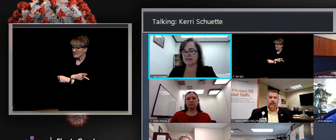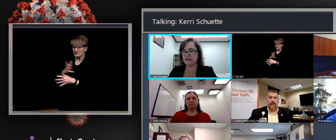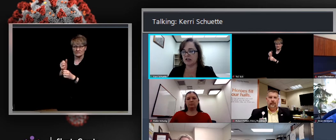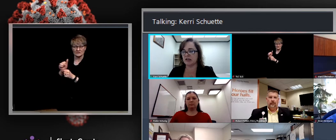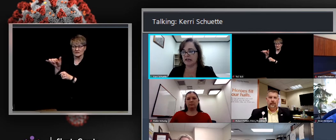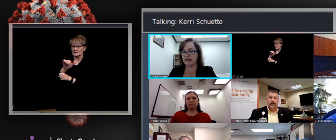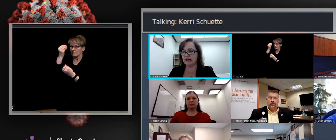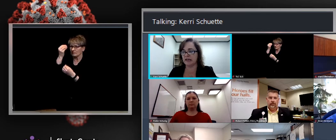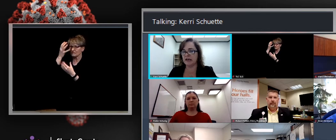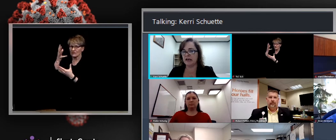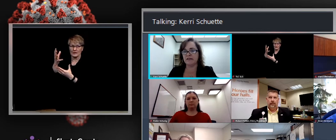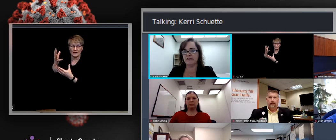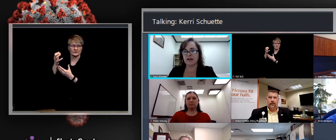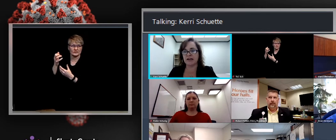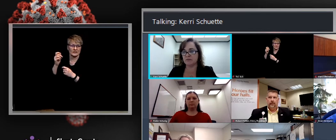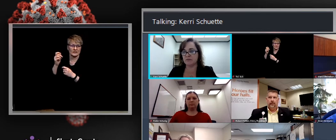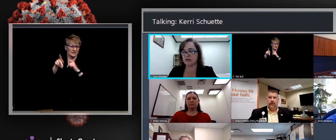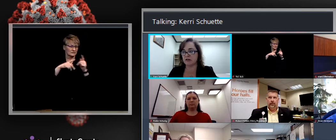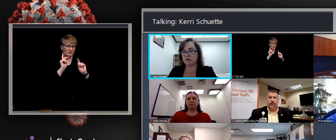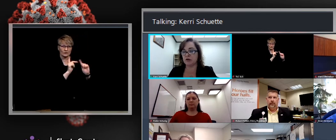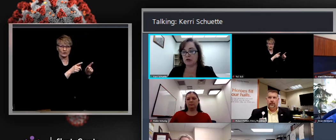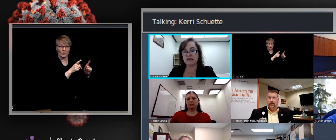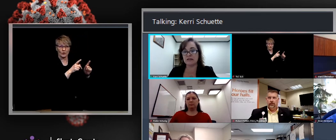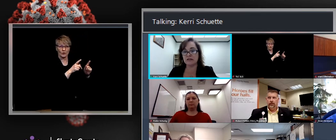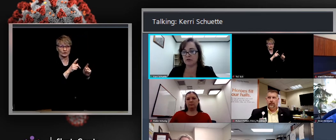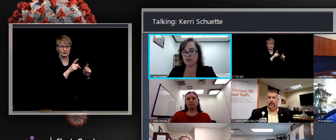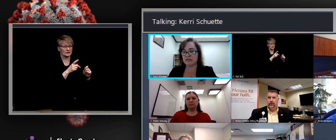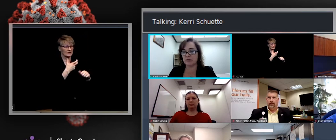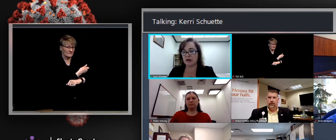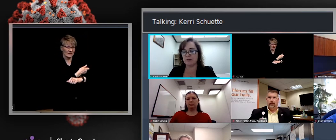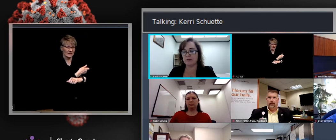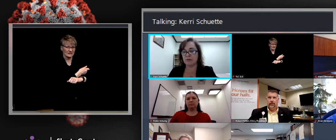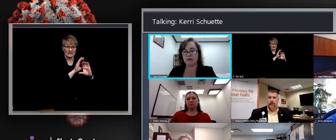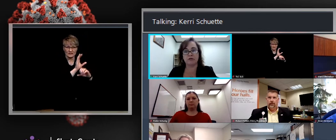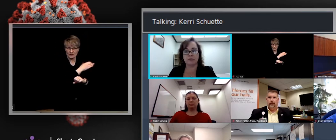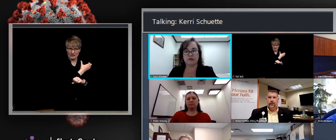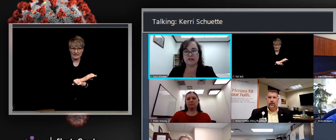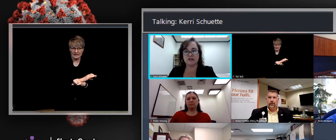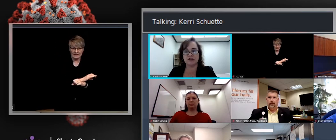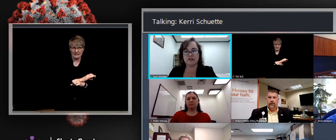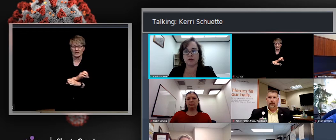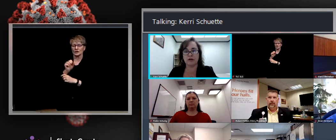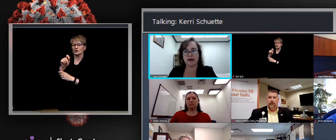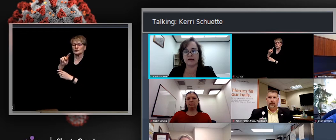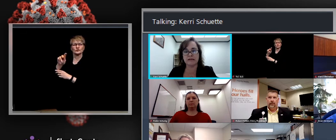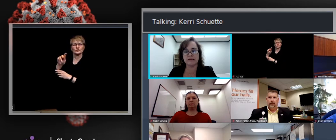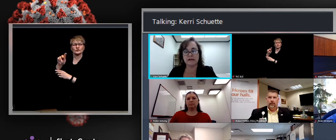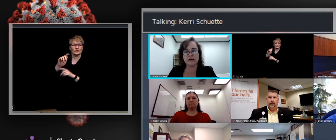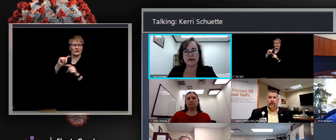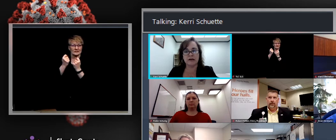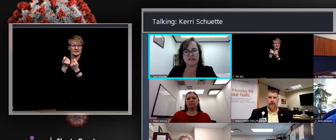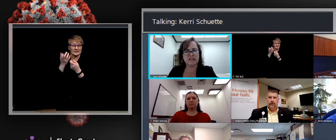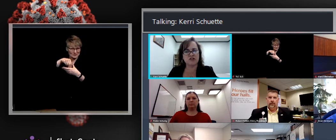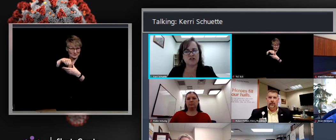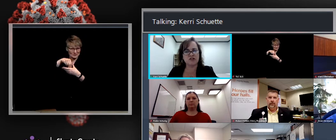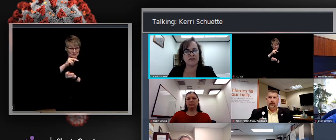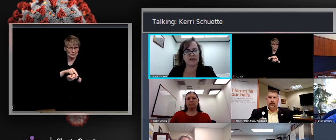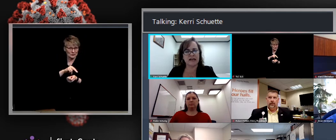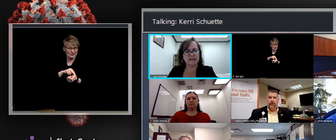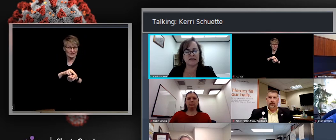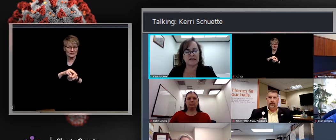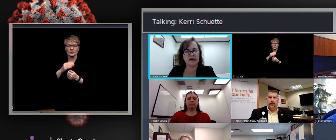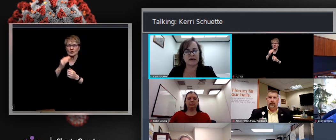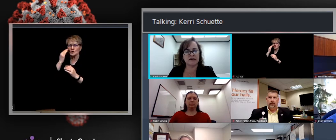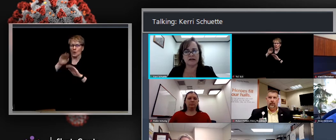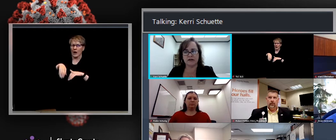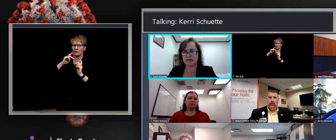anyone who attends a vaccination clinic and the strike team does include nurses who can respond to a medical emergency should want to rise. Um, Dean, did